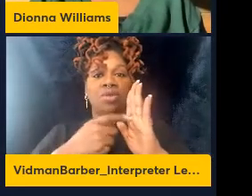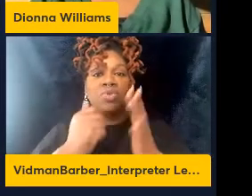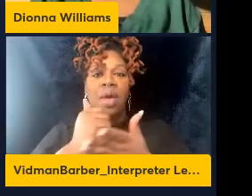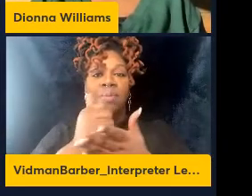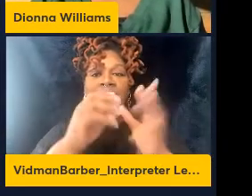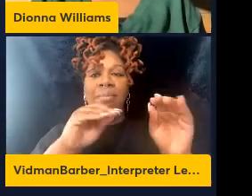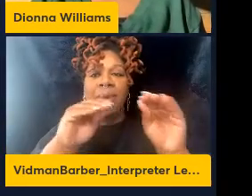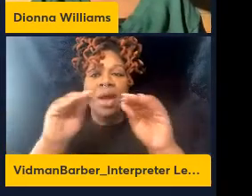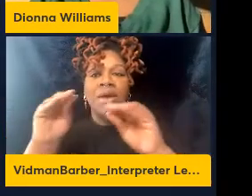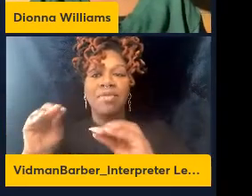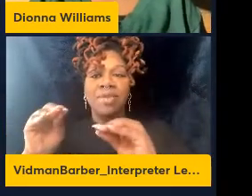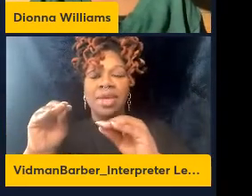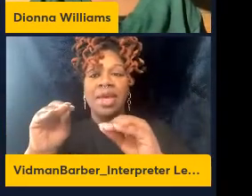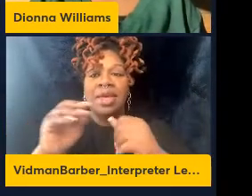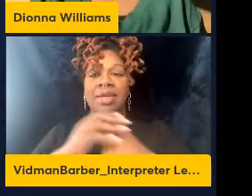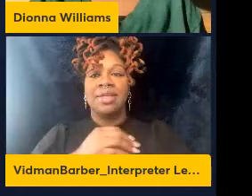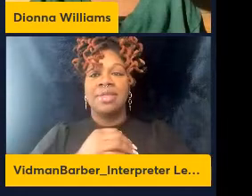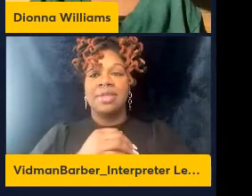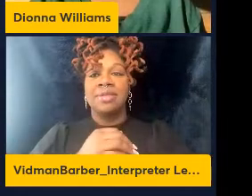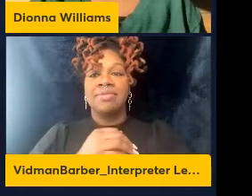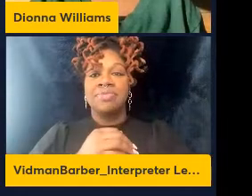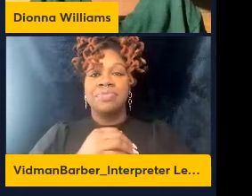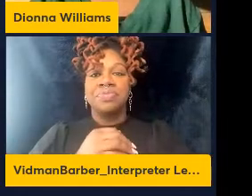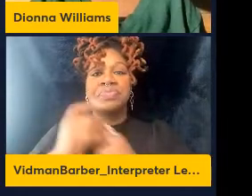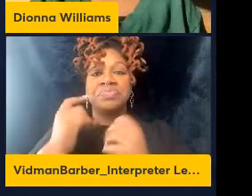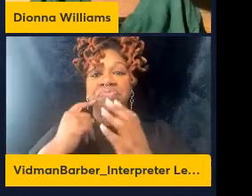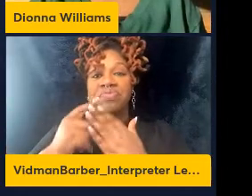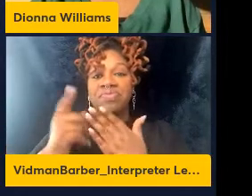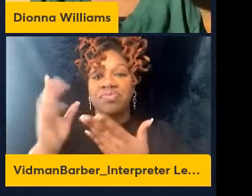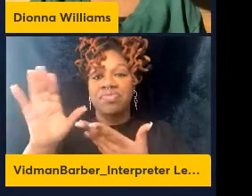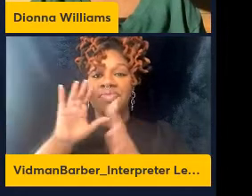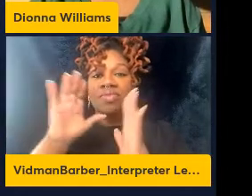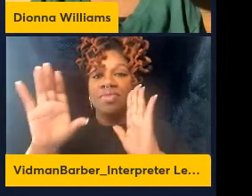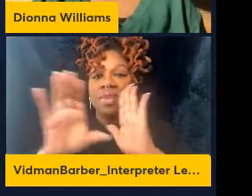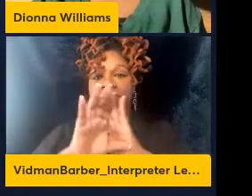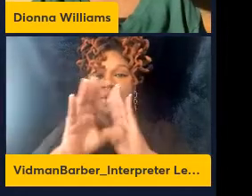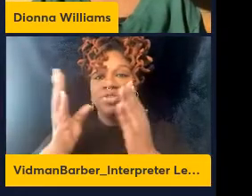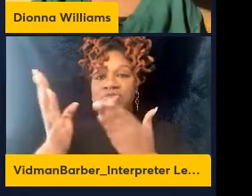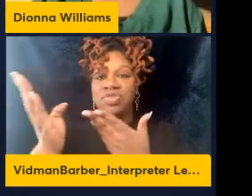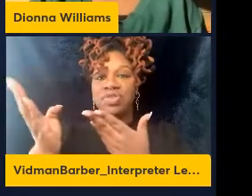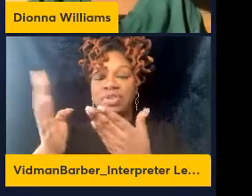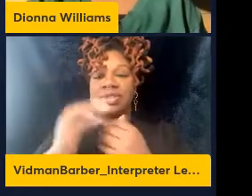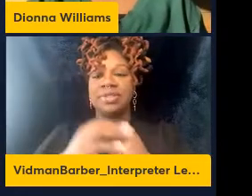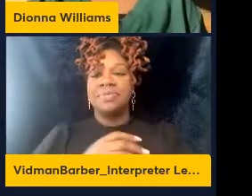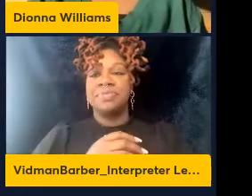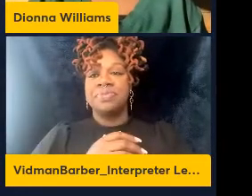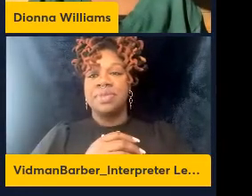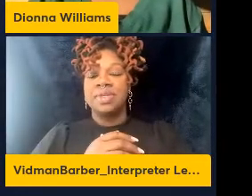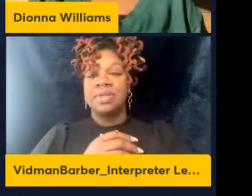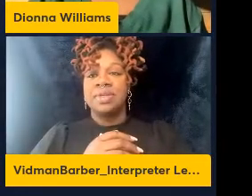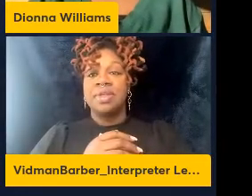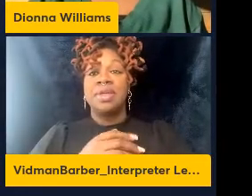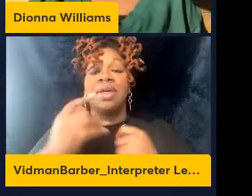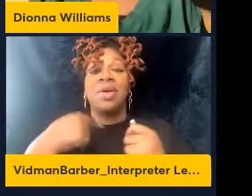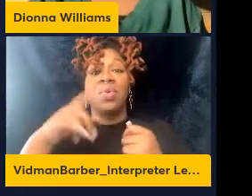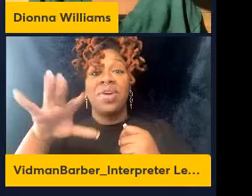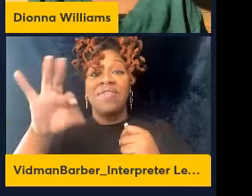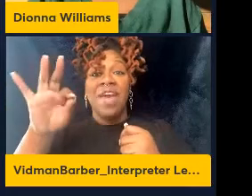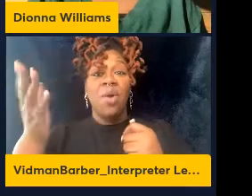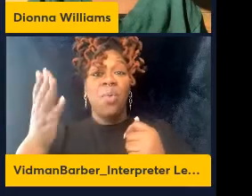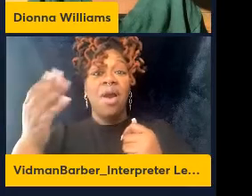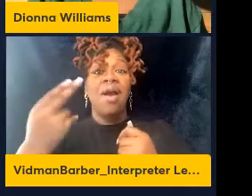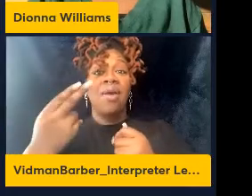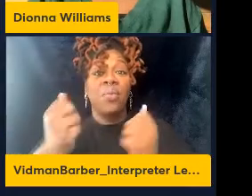GMA, PKM, and C99. I'm going to share data of just one of them today with you, ALKAM. We found that when you have HIV,